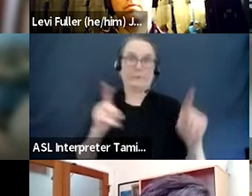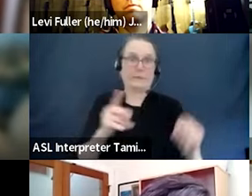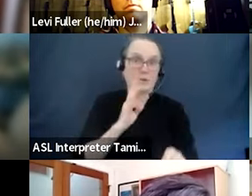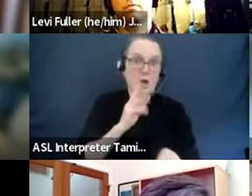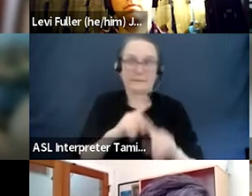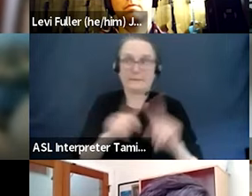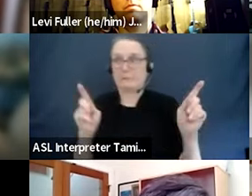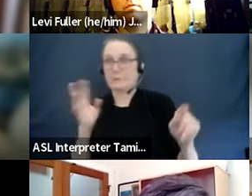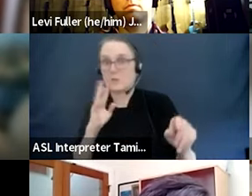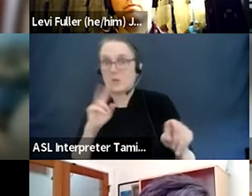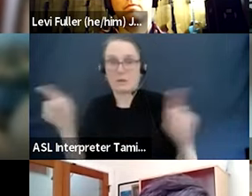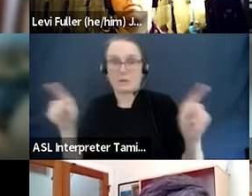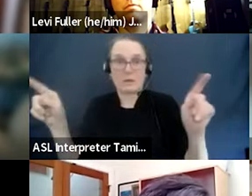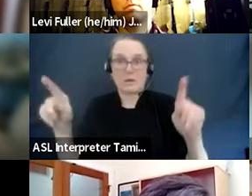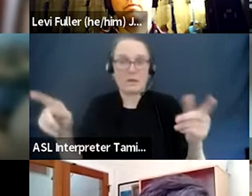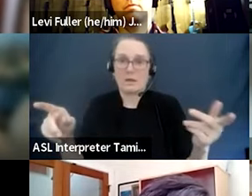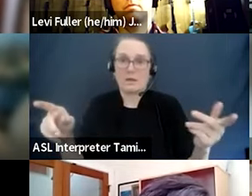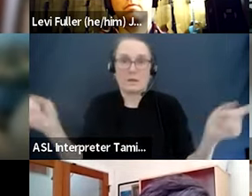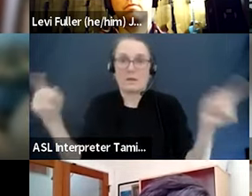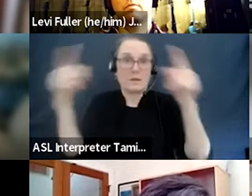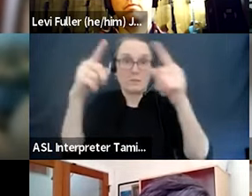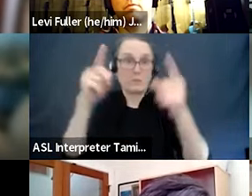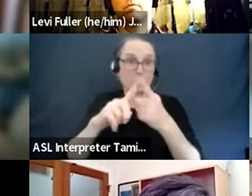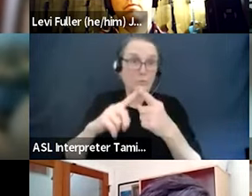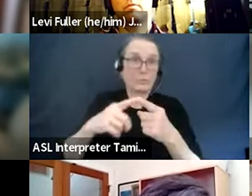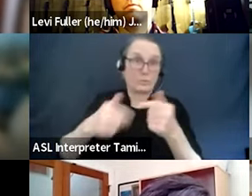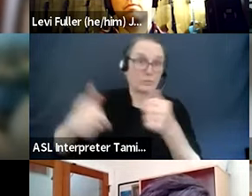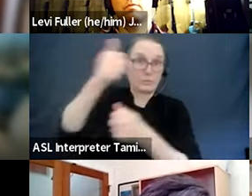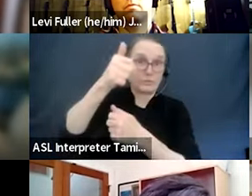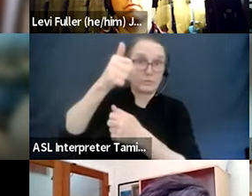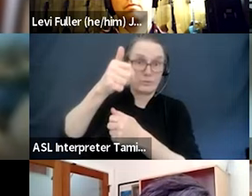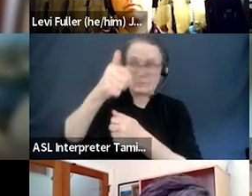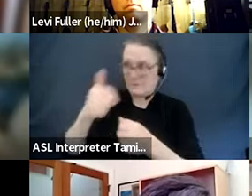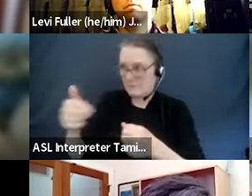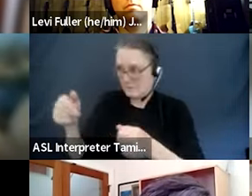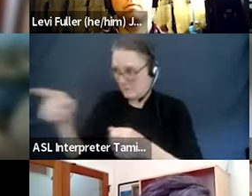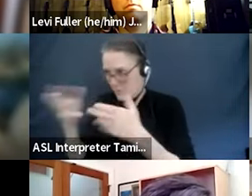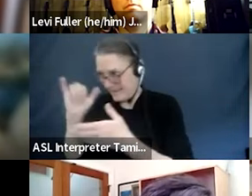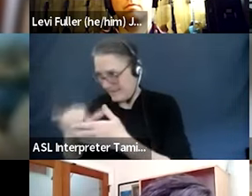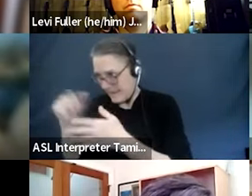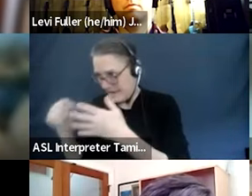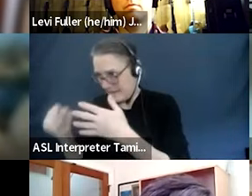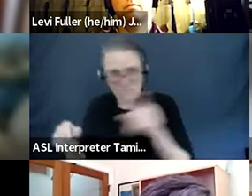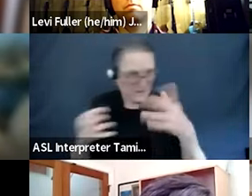level as well as the regional level, they're never going to hear it. And so I think that that is going to be the opportunity.